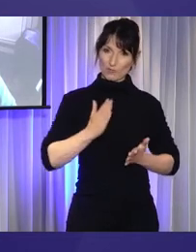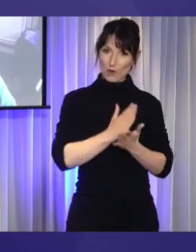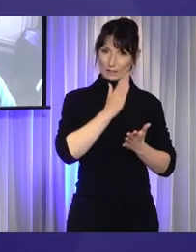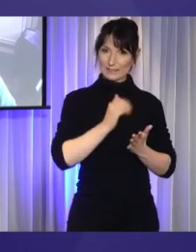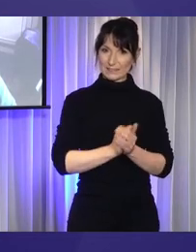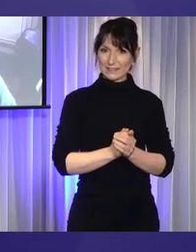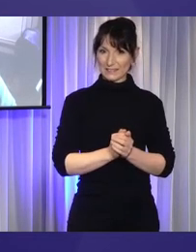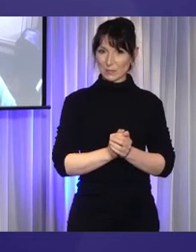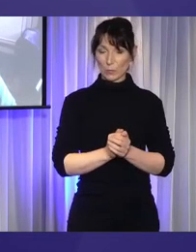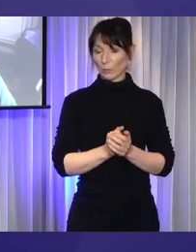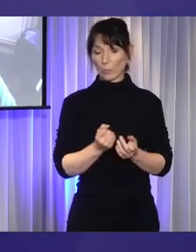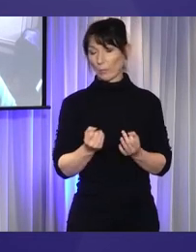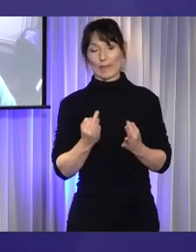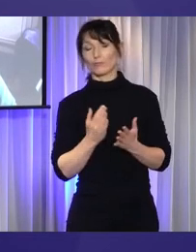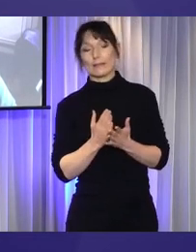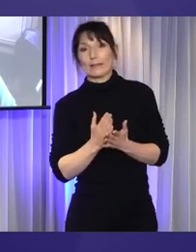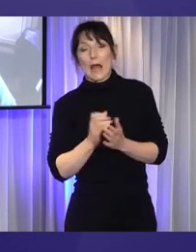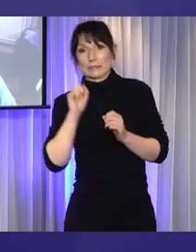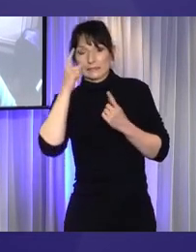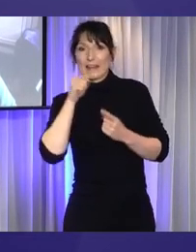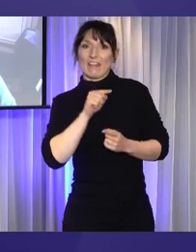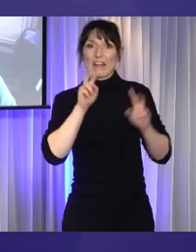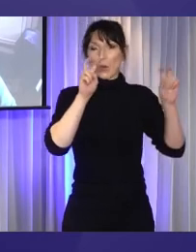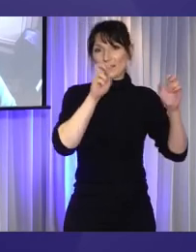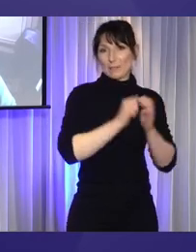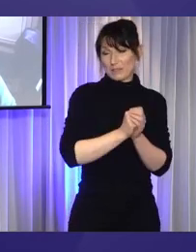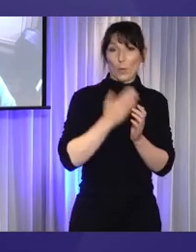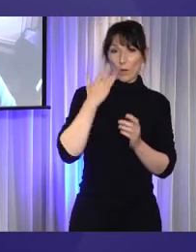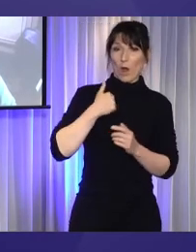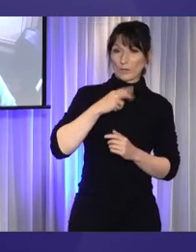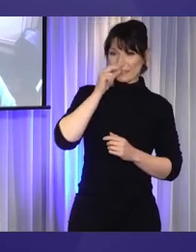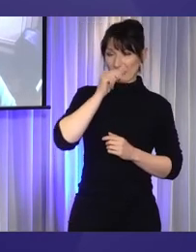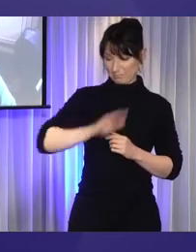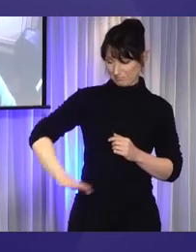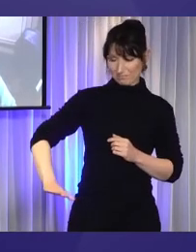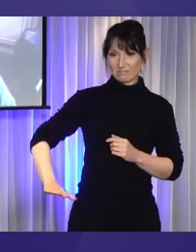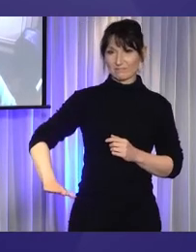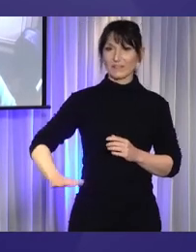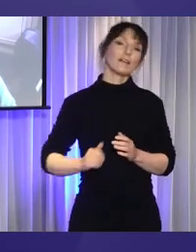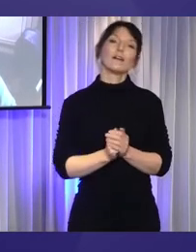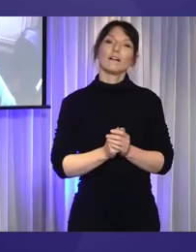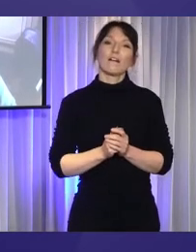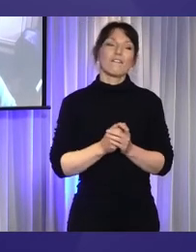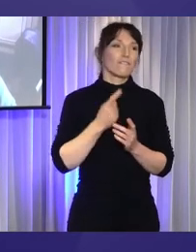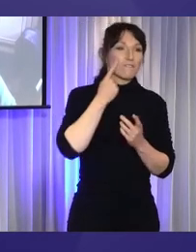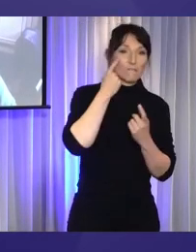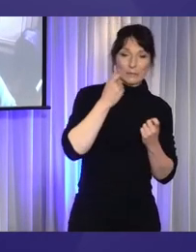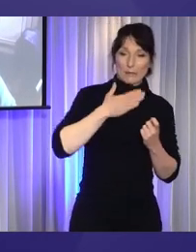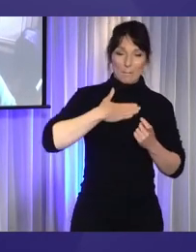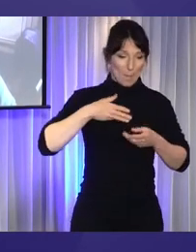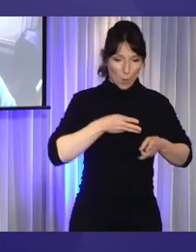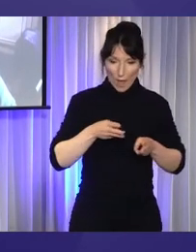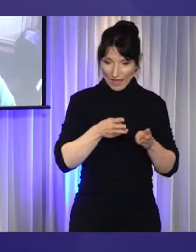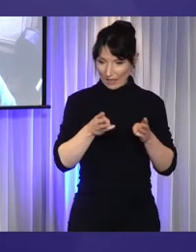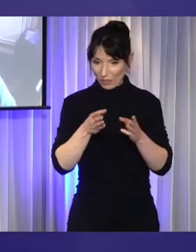even understanding. As a small child, I was navigating my own way